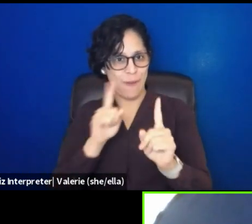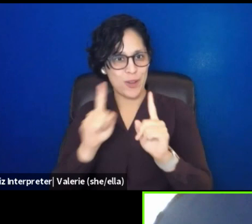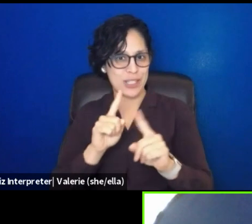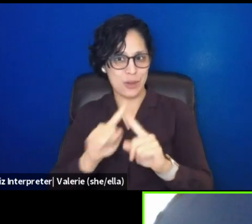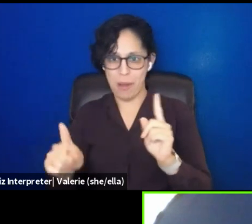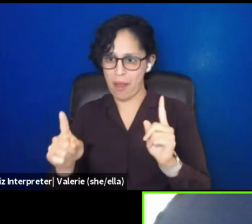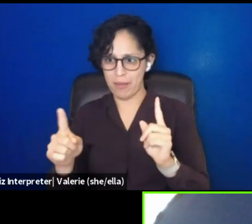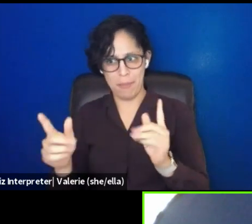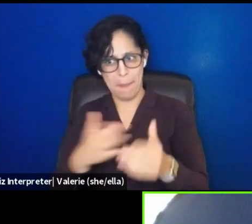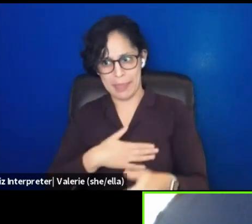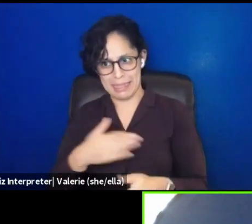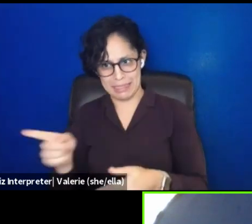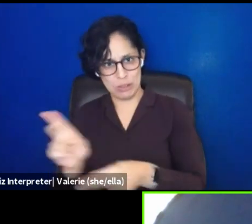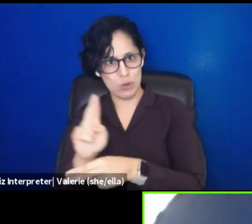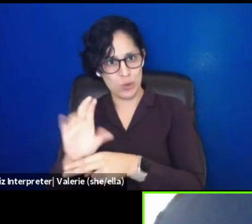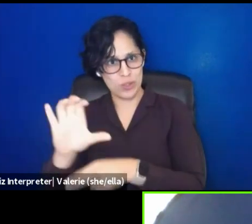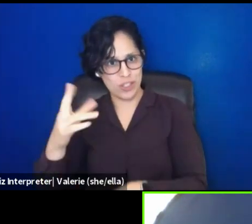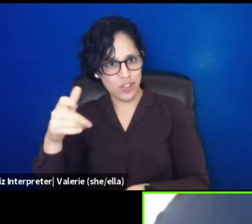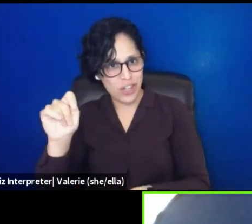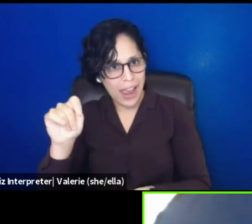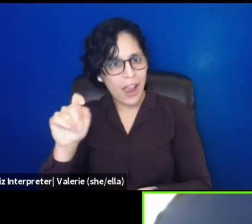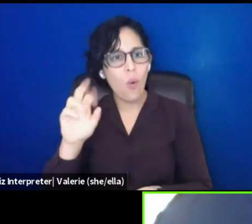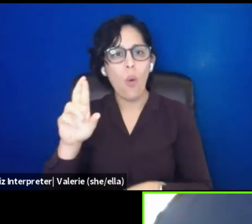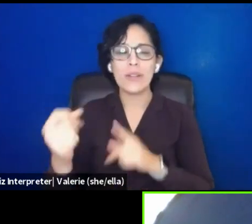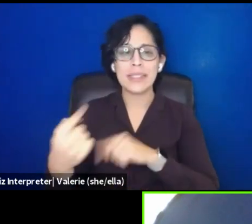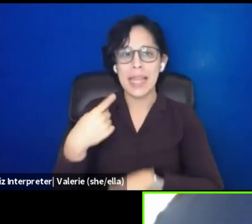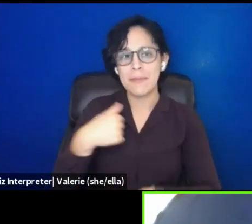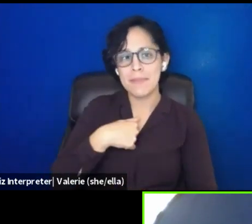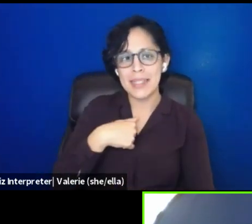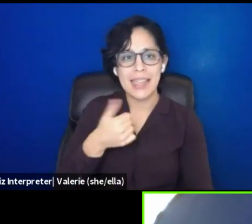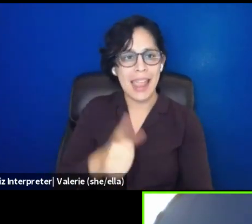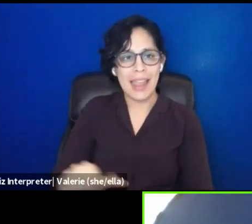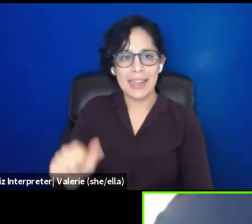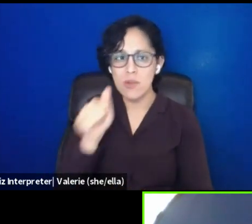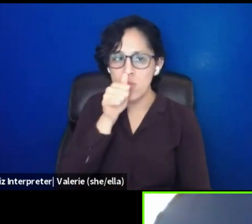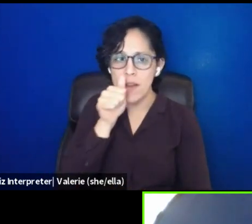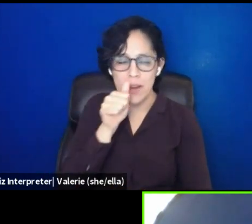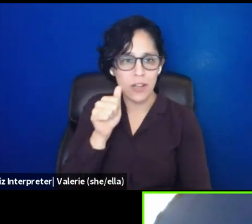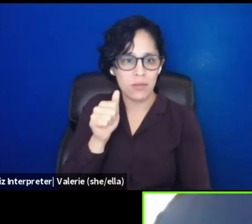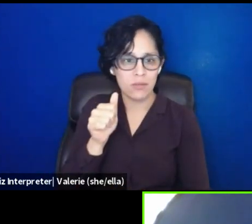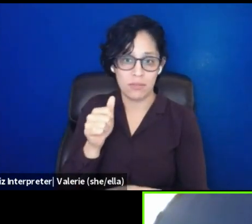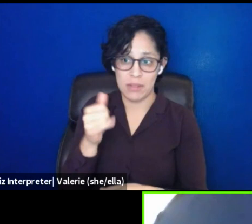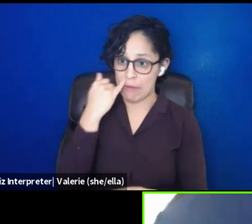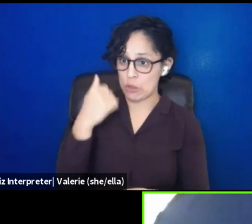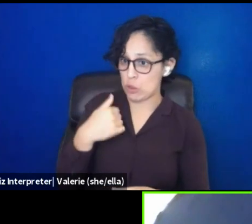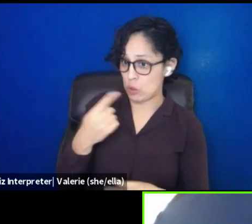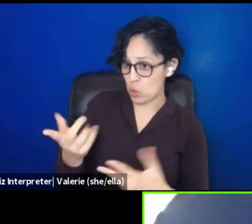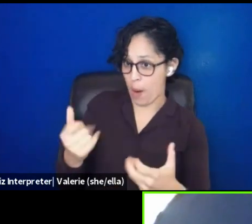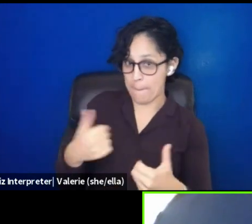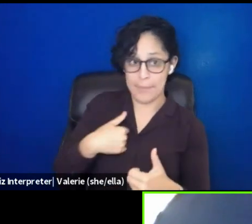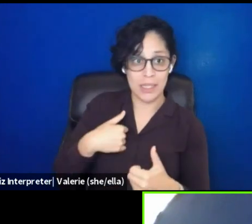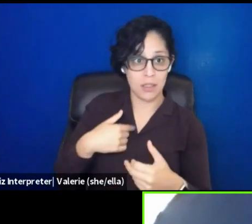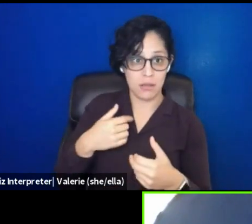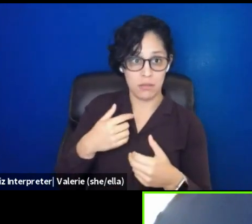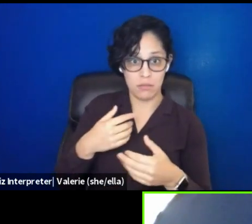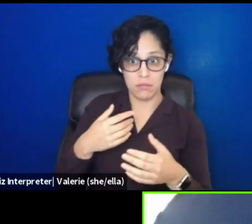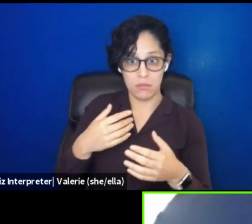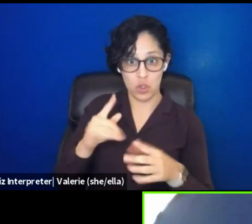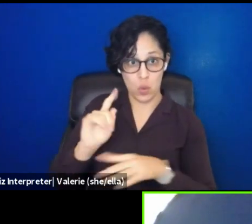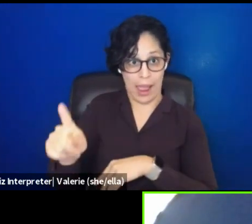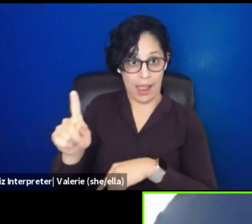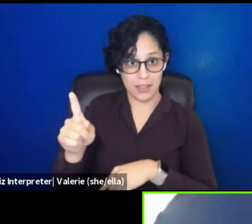um, that box there. You're also welcome to send me any questions privately if you would like me to speak them in the space anonymously for you.